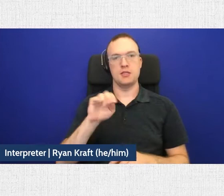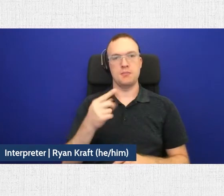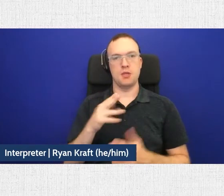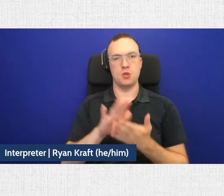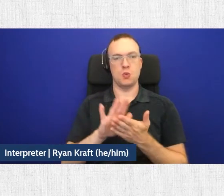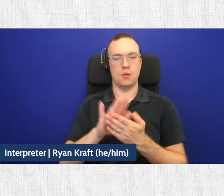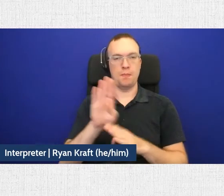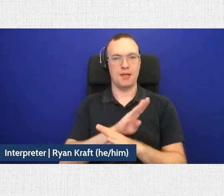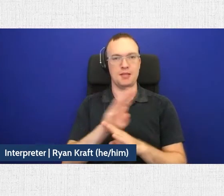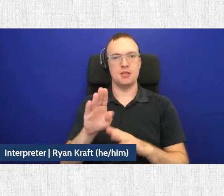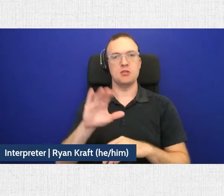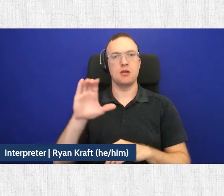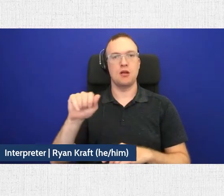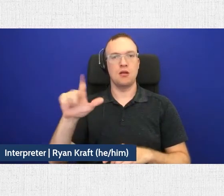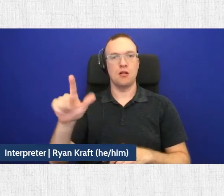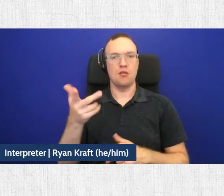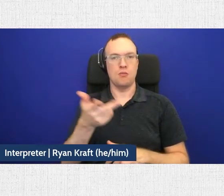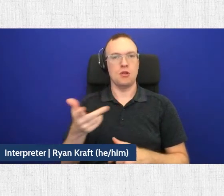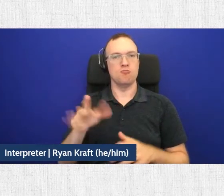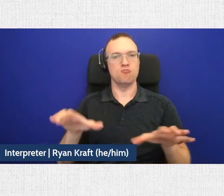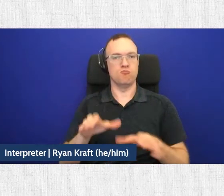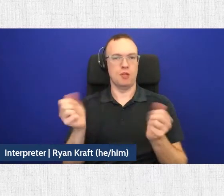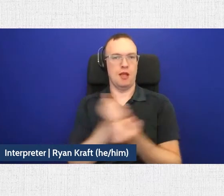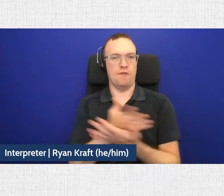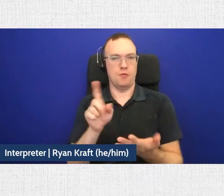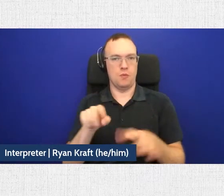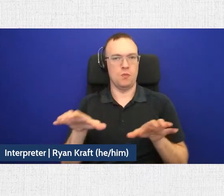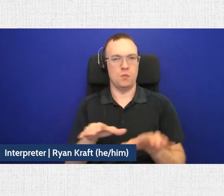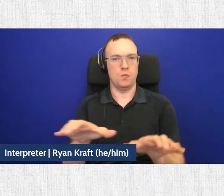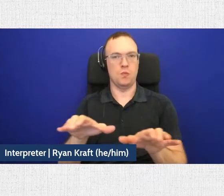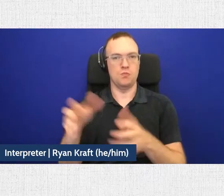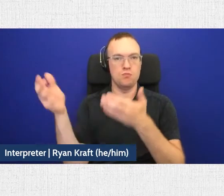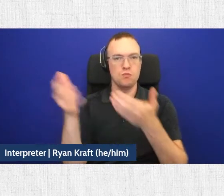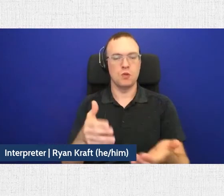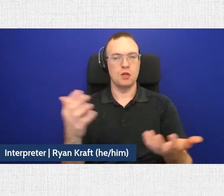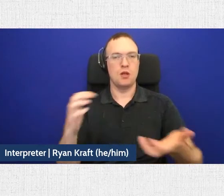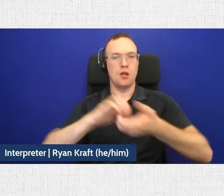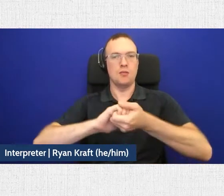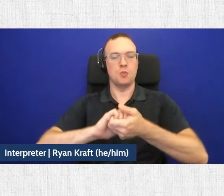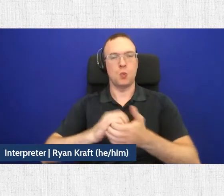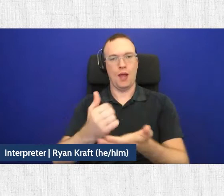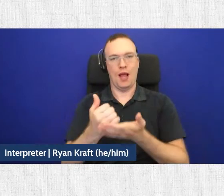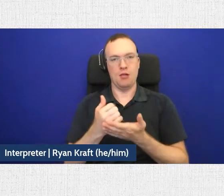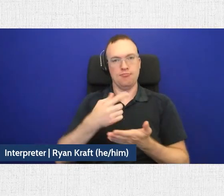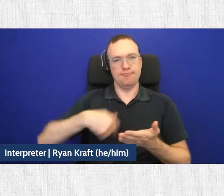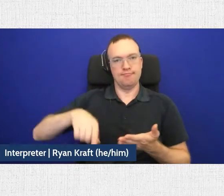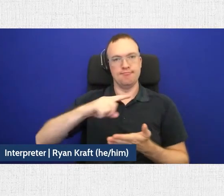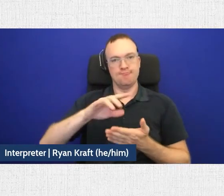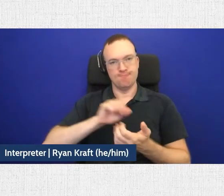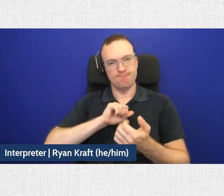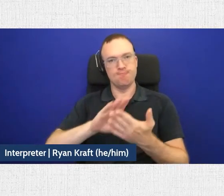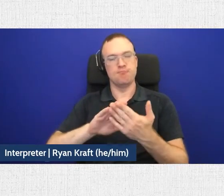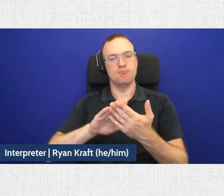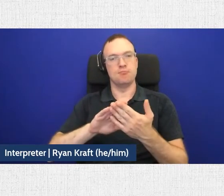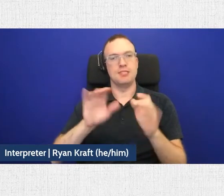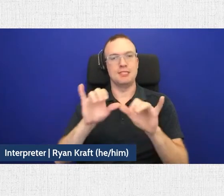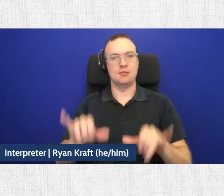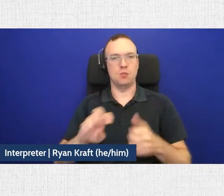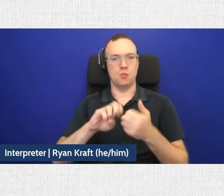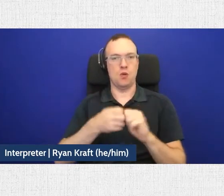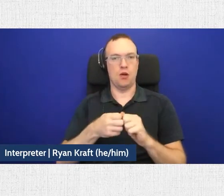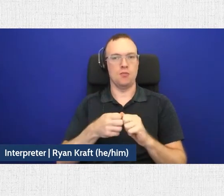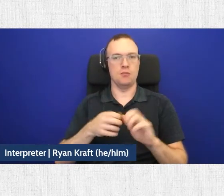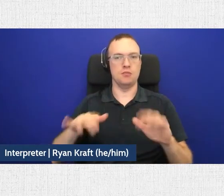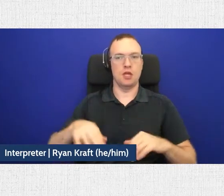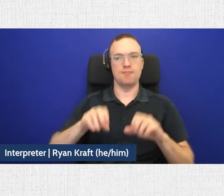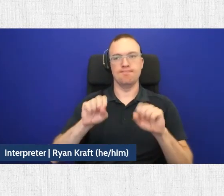Lab is doing exactly what we need to do, bringing in that collaboration to help us address systemic issues that we haven't been